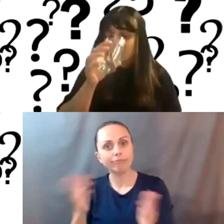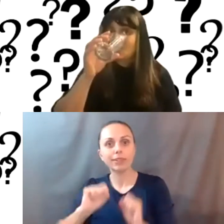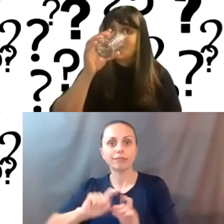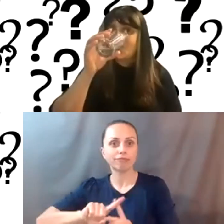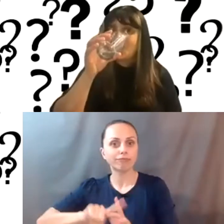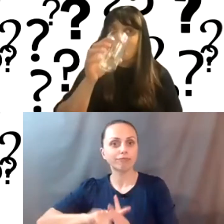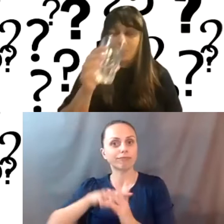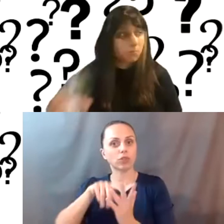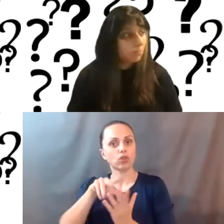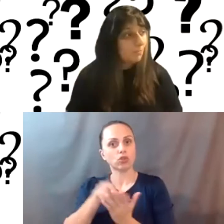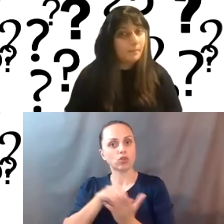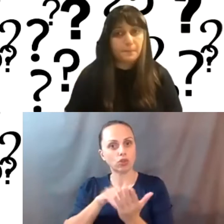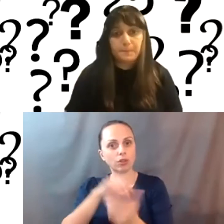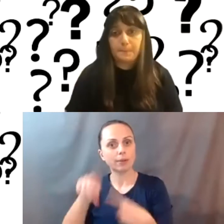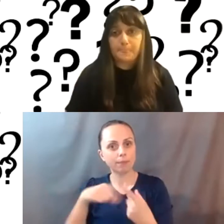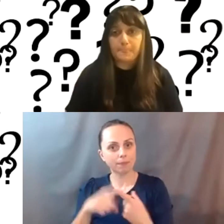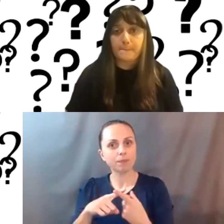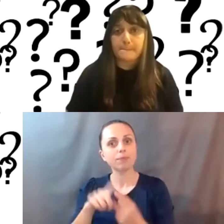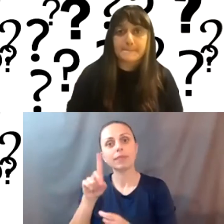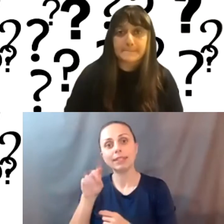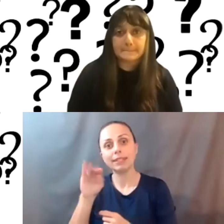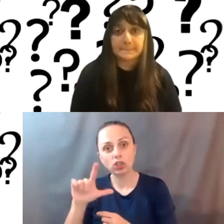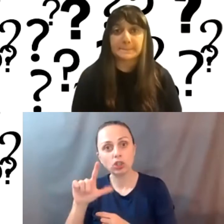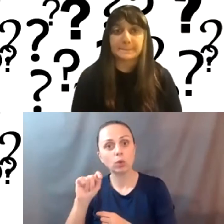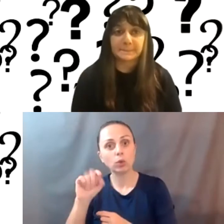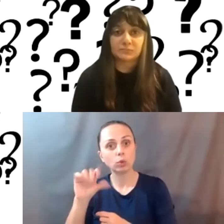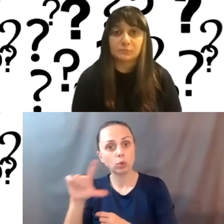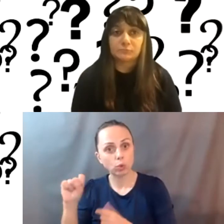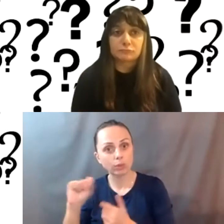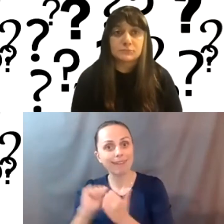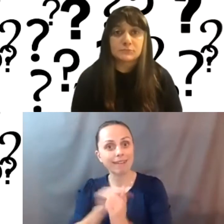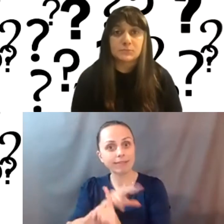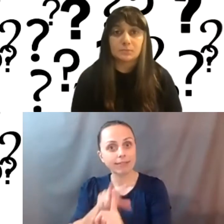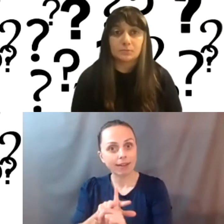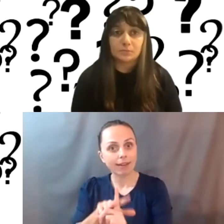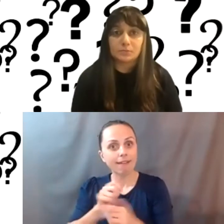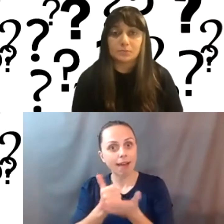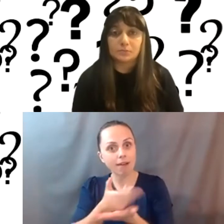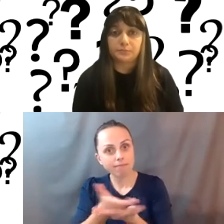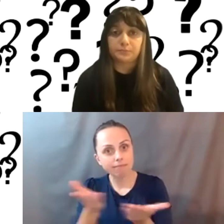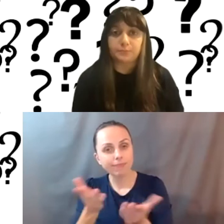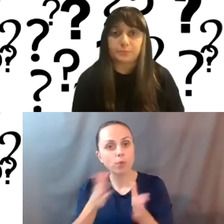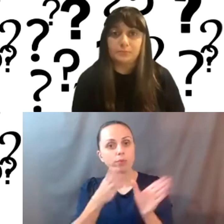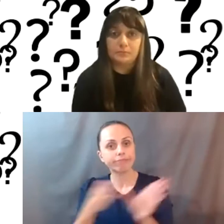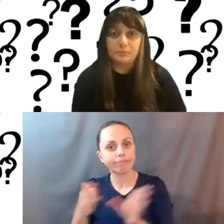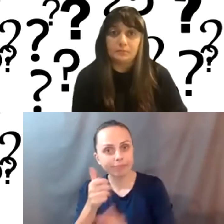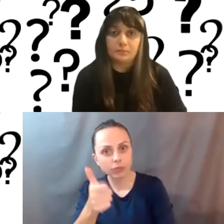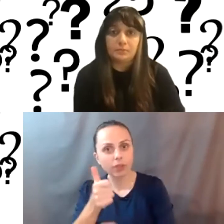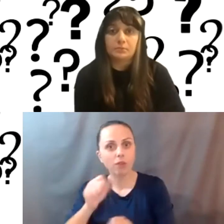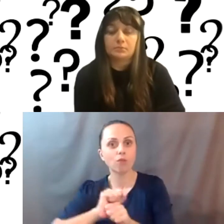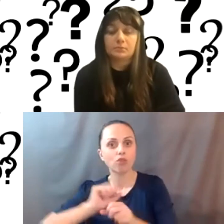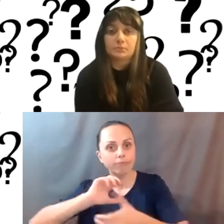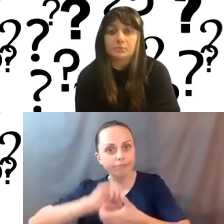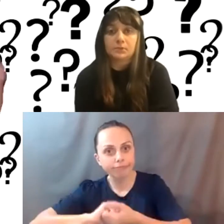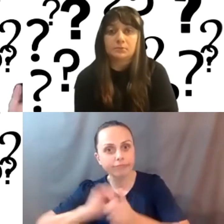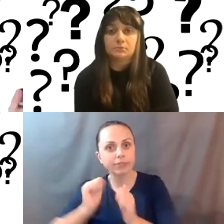learn more about digital tools, how they can be used to help you organize yourself and work together, how it can be used